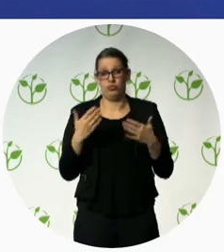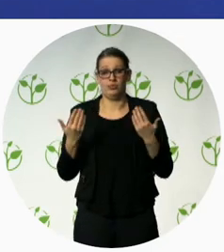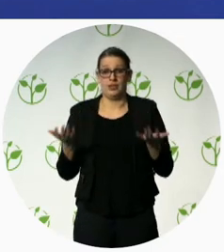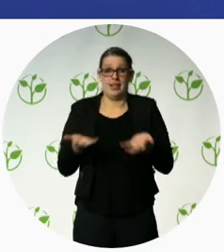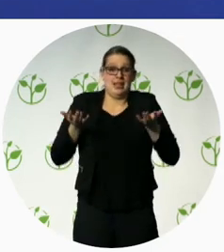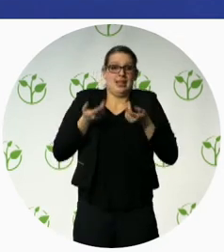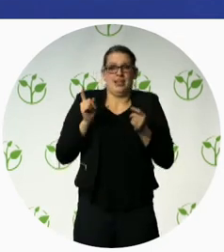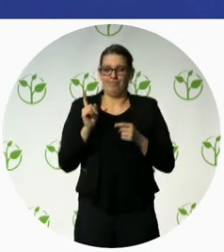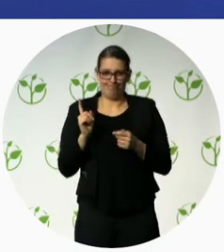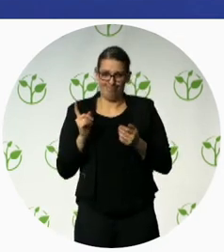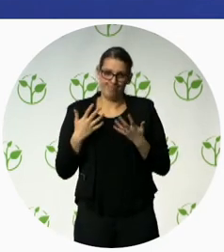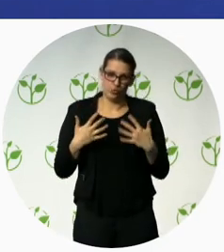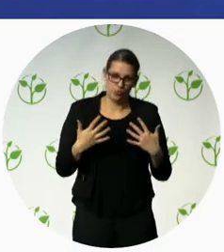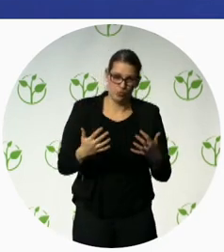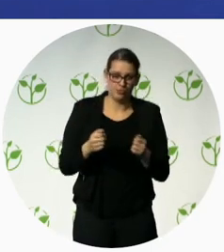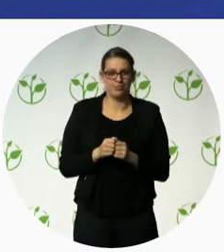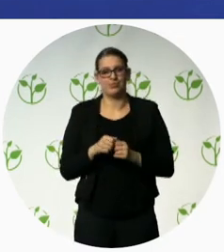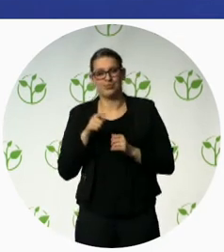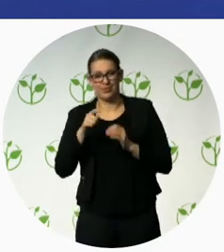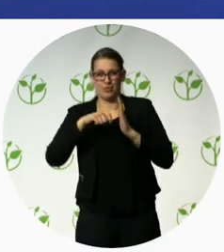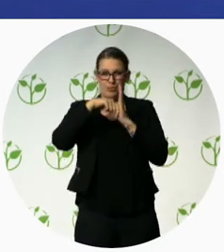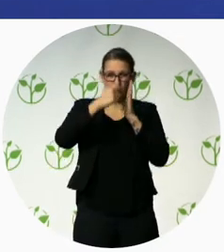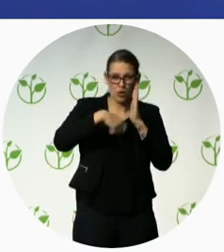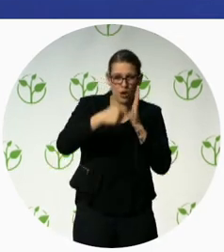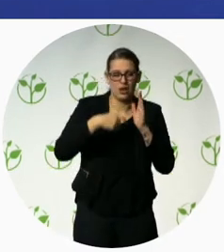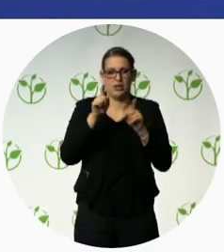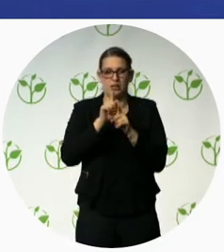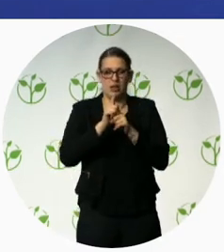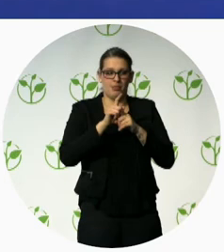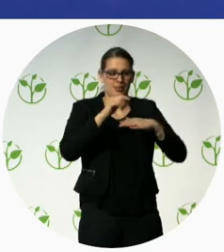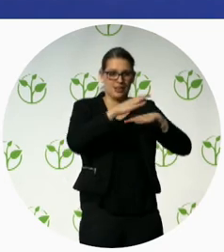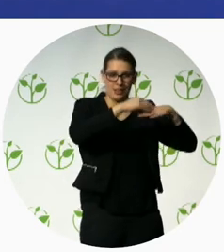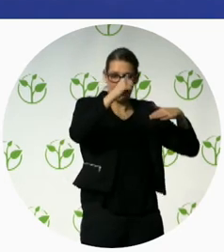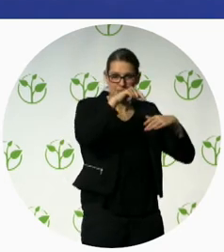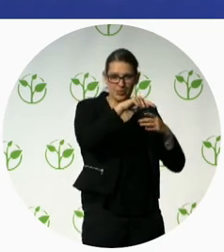centers, and through the national Red Cross or Red Crescent Society.